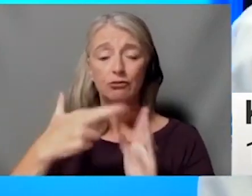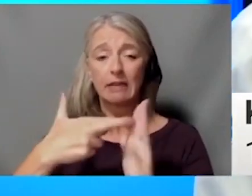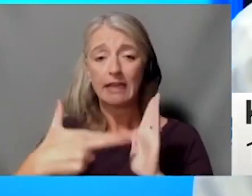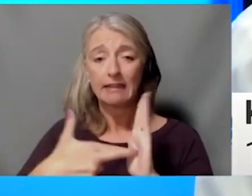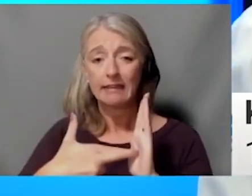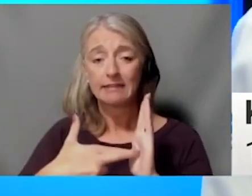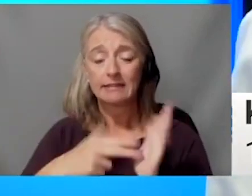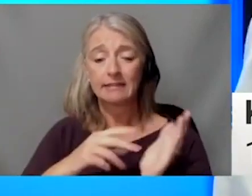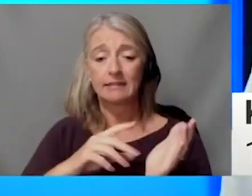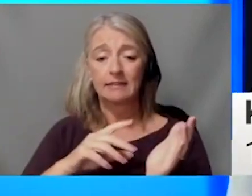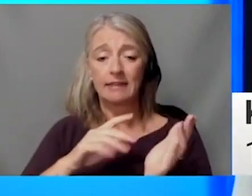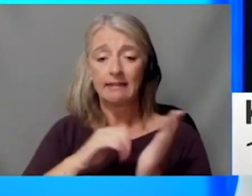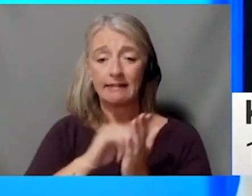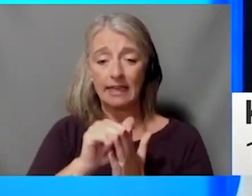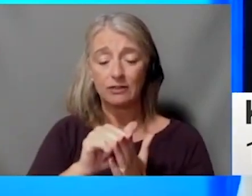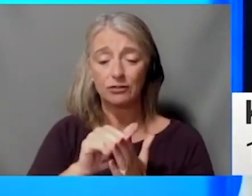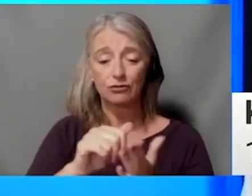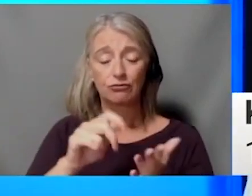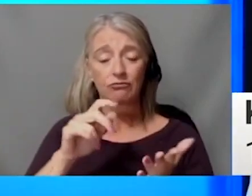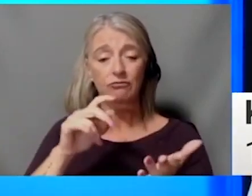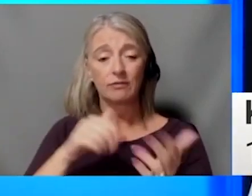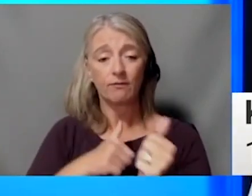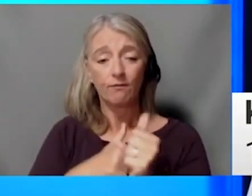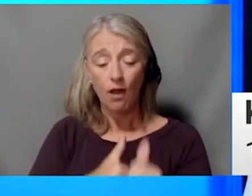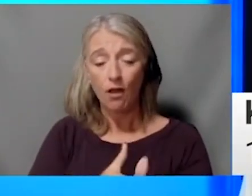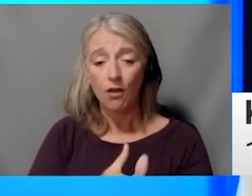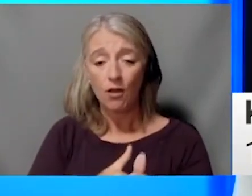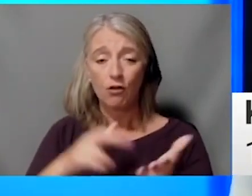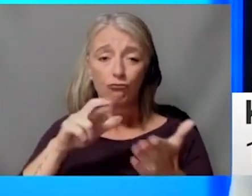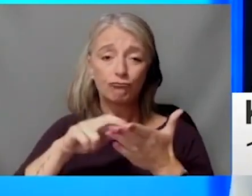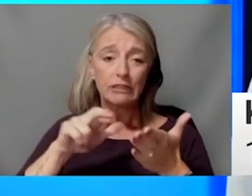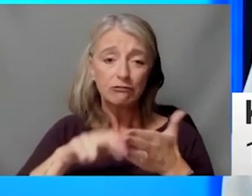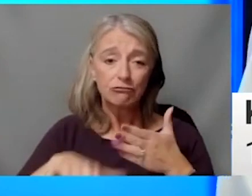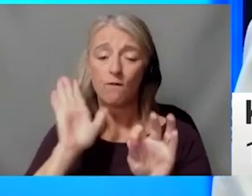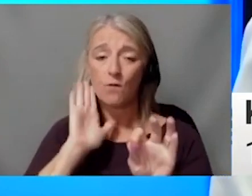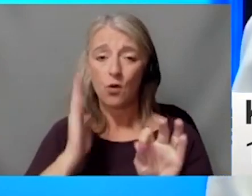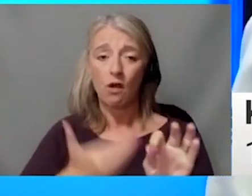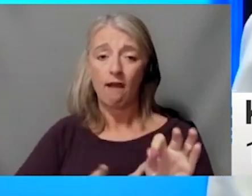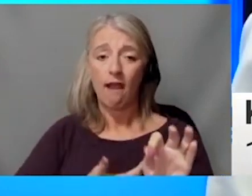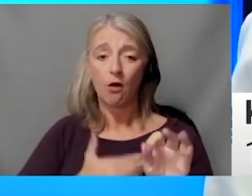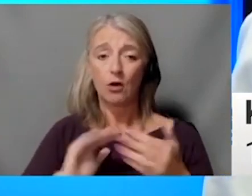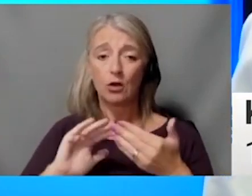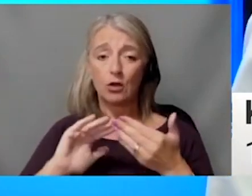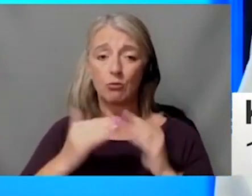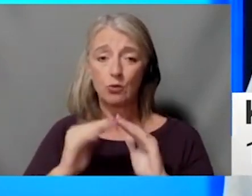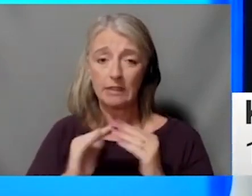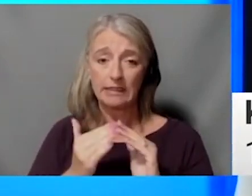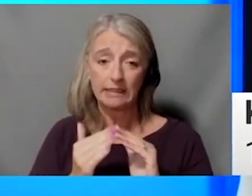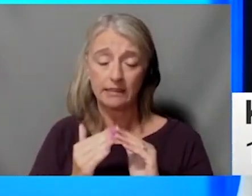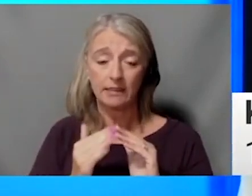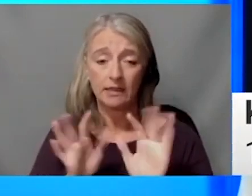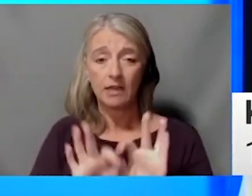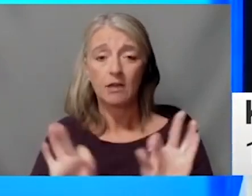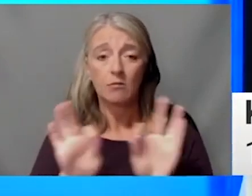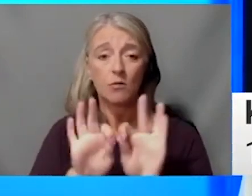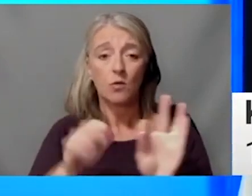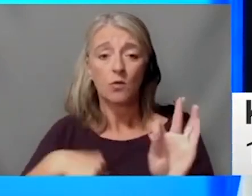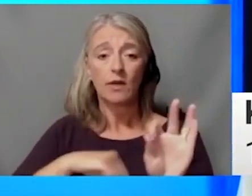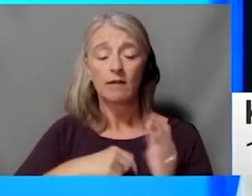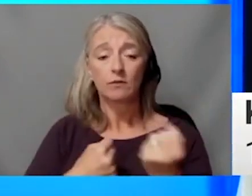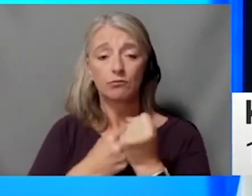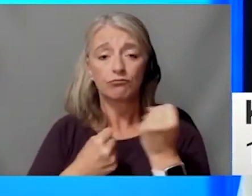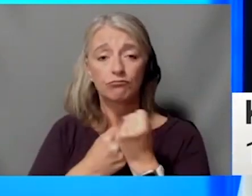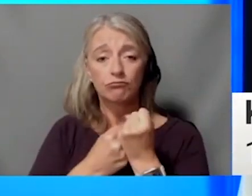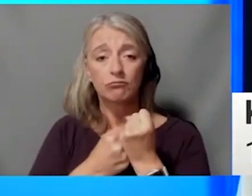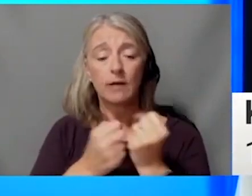that other places don't do. This is really important for this community. And I think it's really important that we have the support. And also, it's important for our patients.